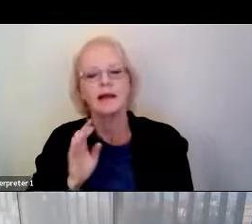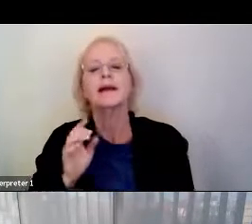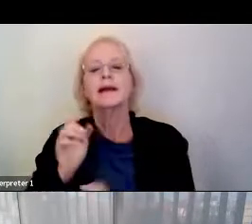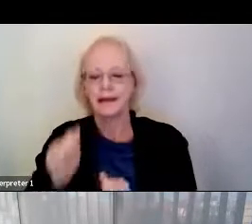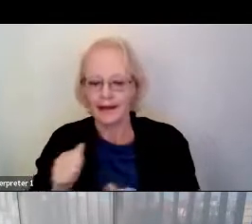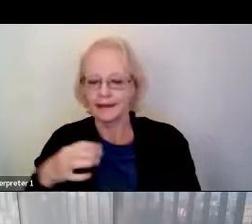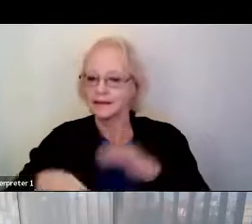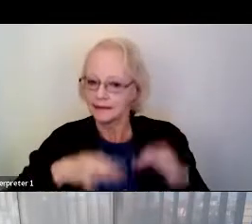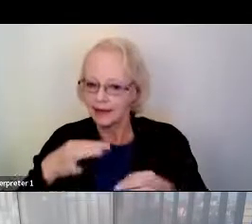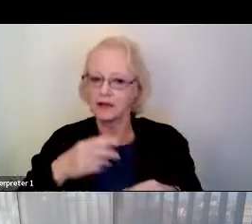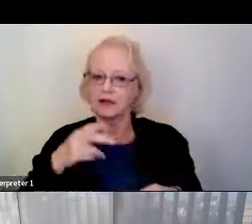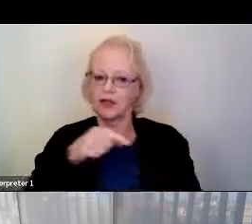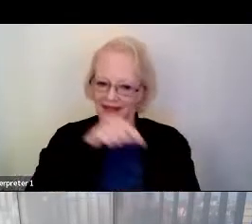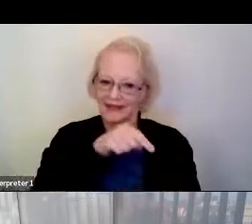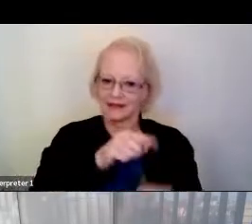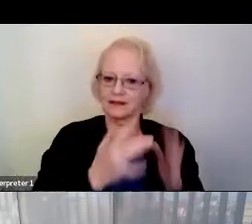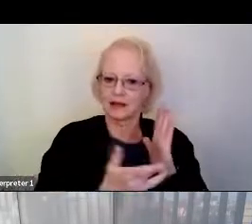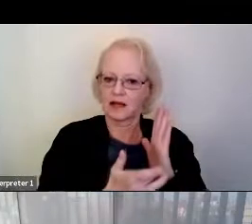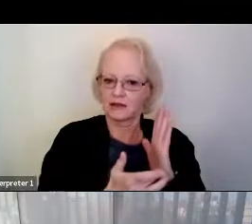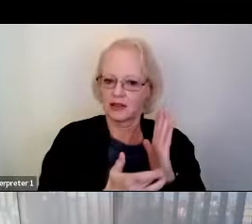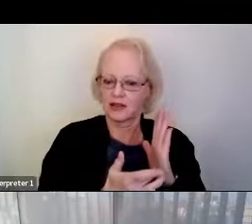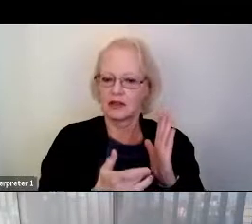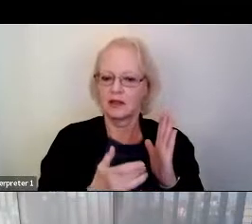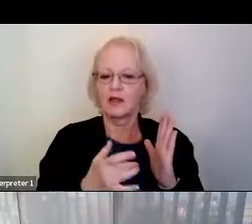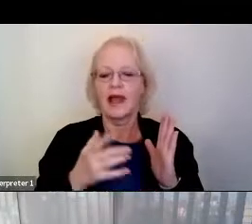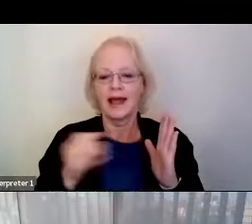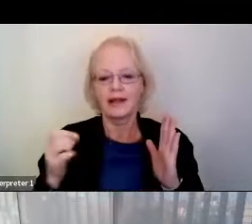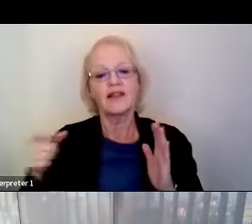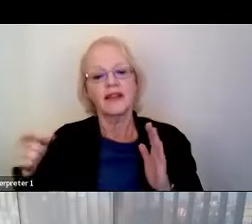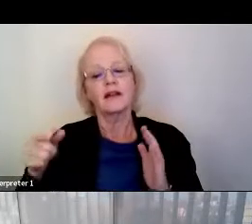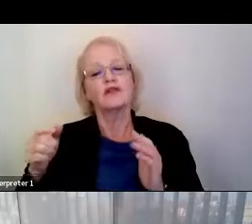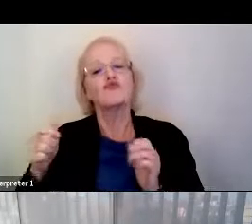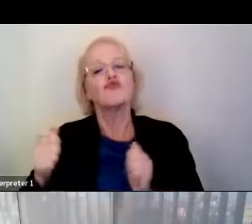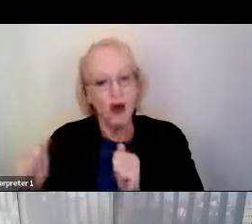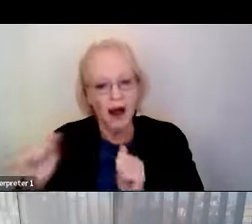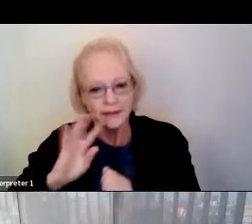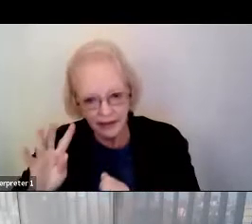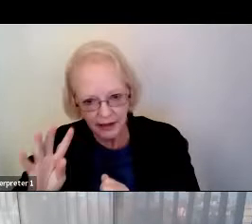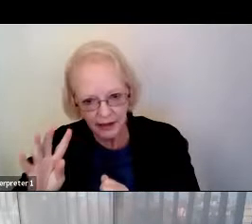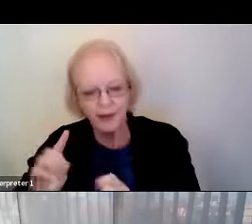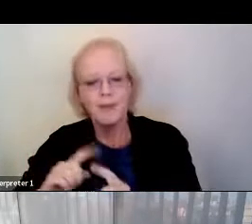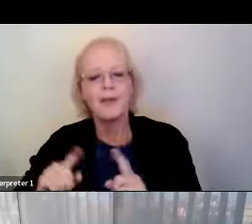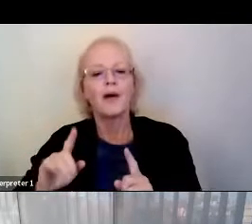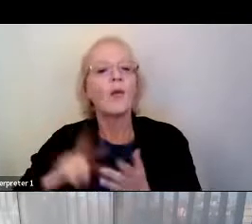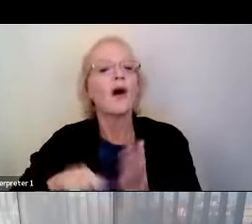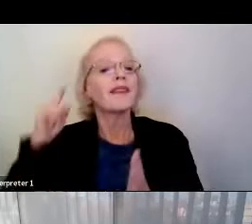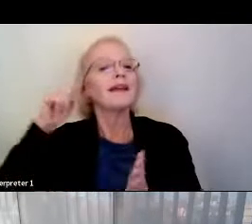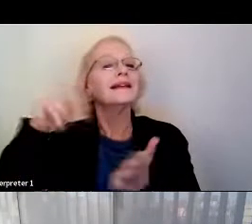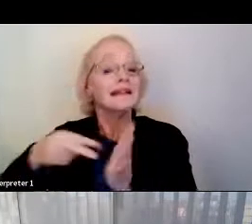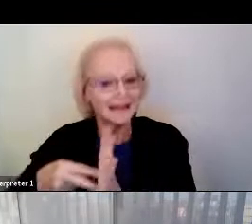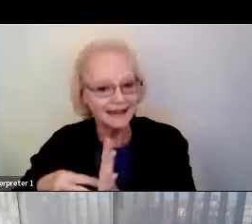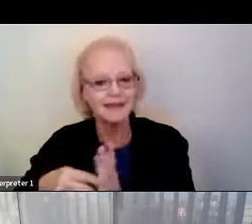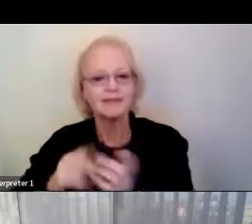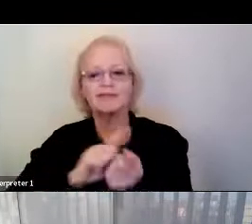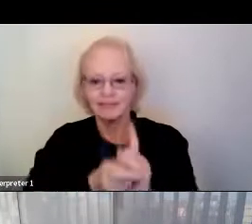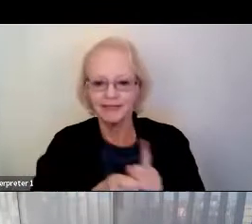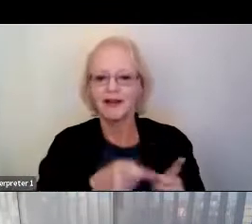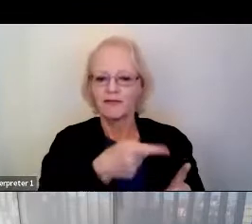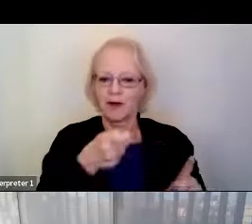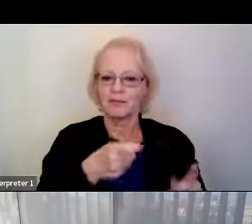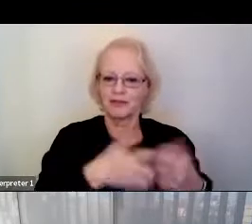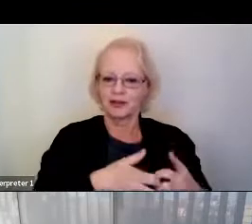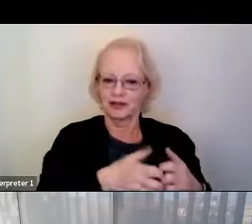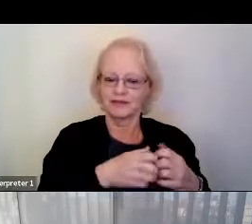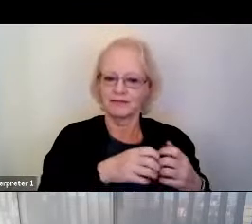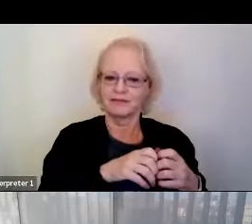technology to simply try to speak and then have their intended messages translated directly from brain